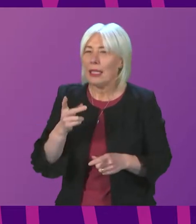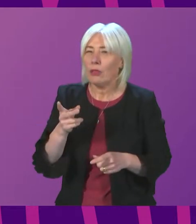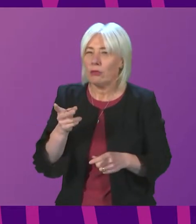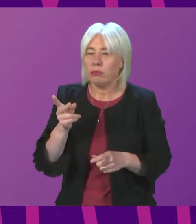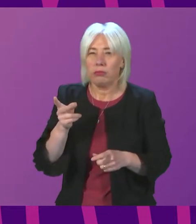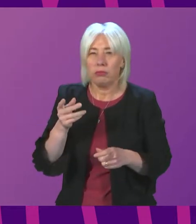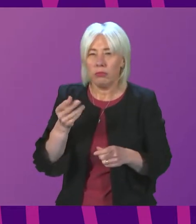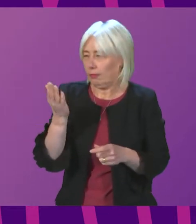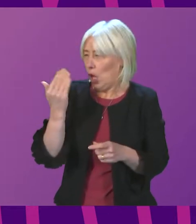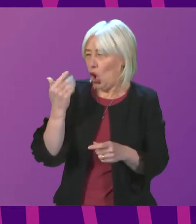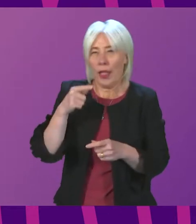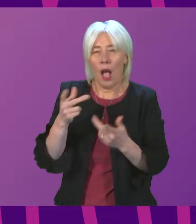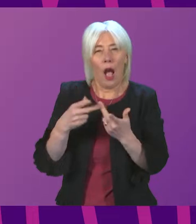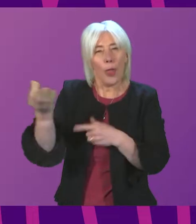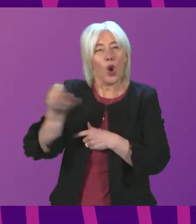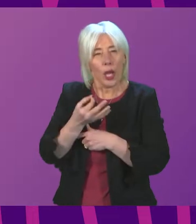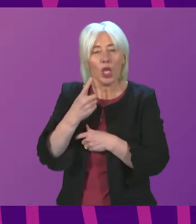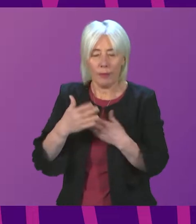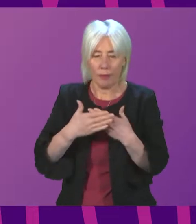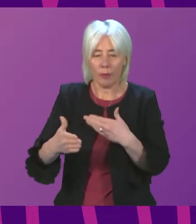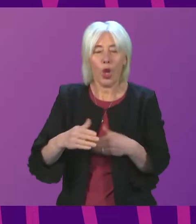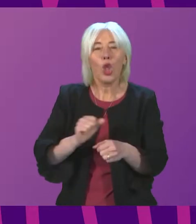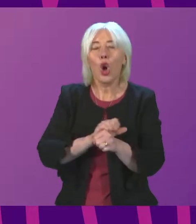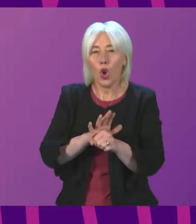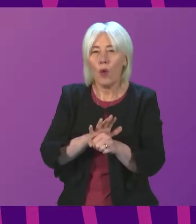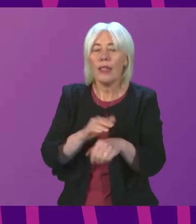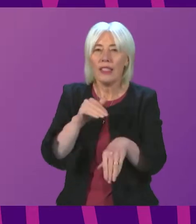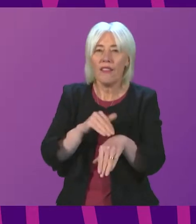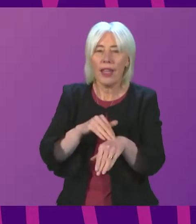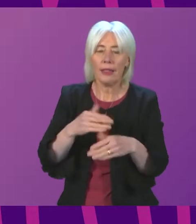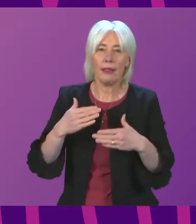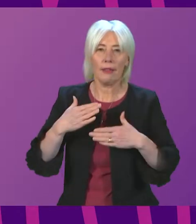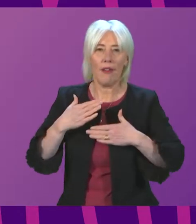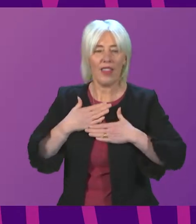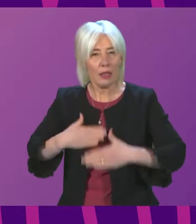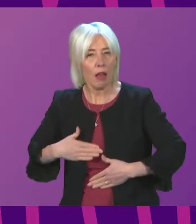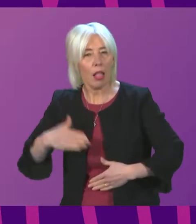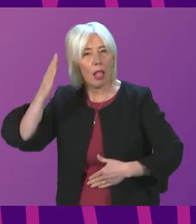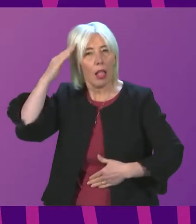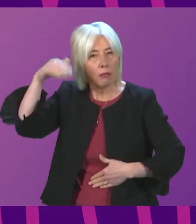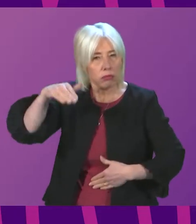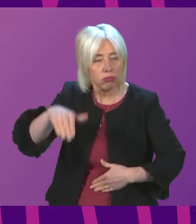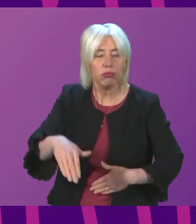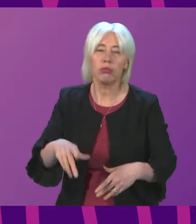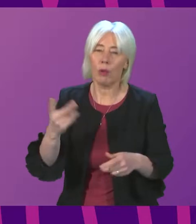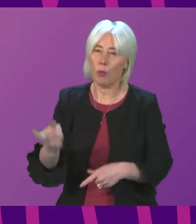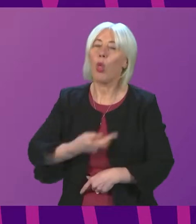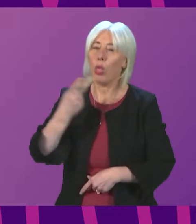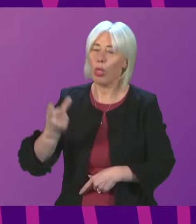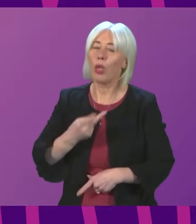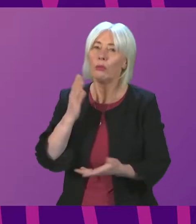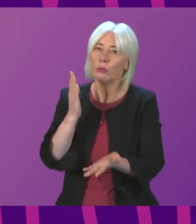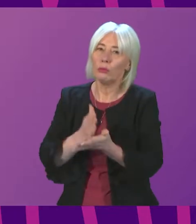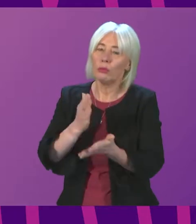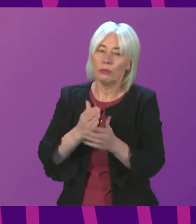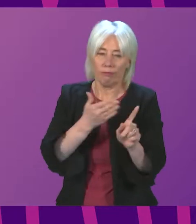earlier question. Long Covid does have an impact on both physical and mental wellbeing, so it's important that we take